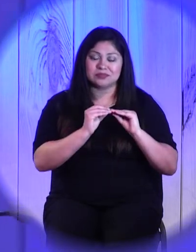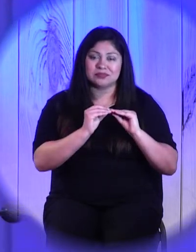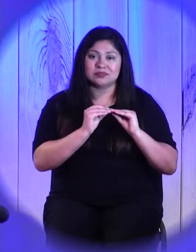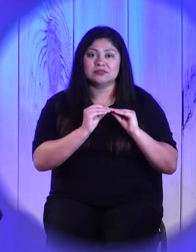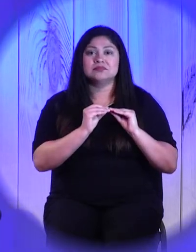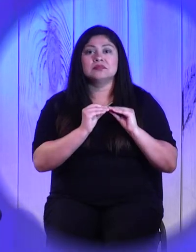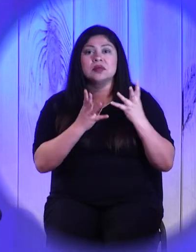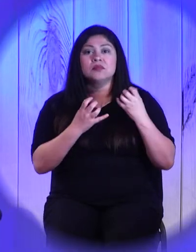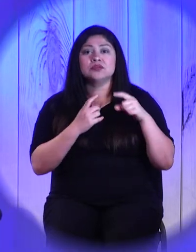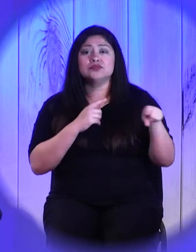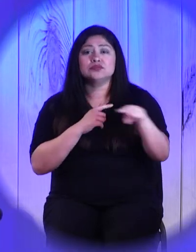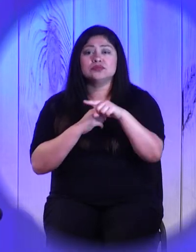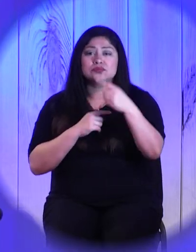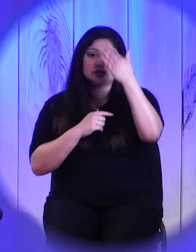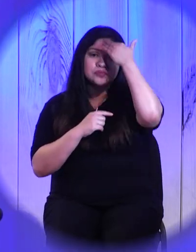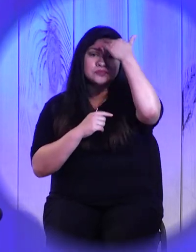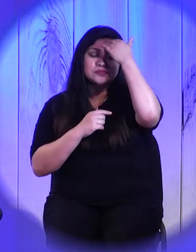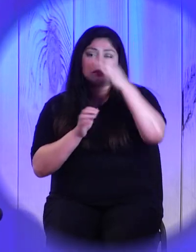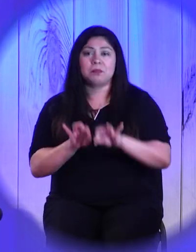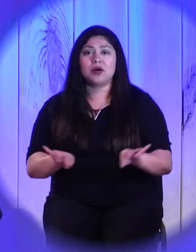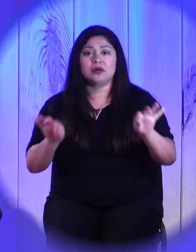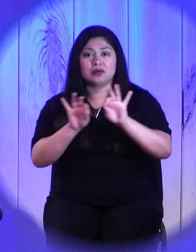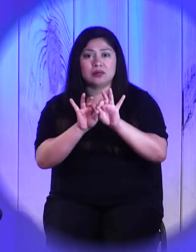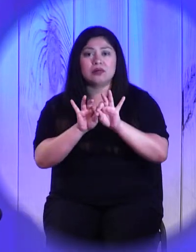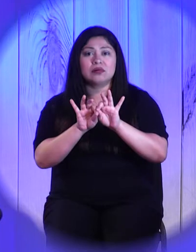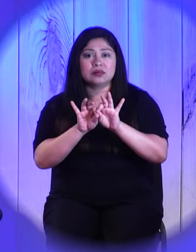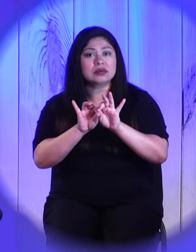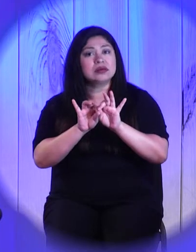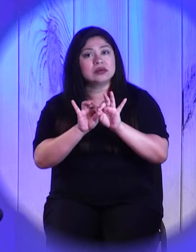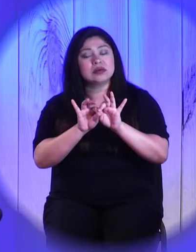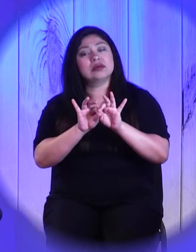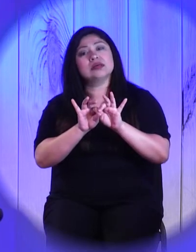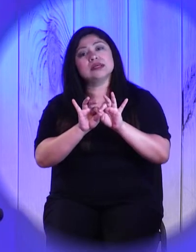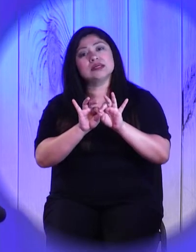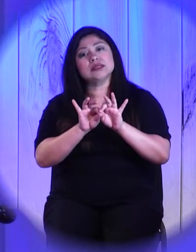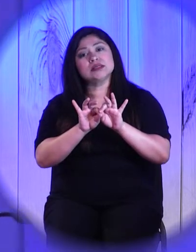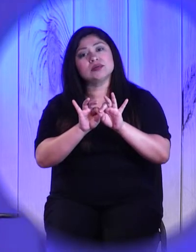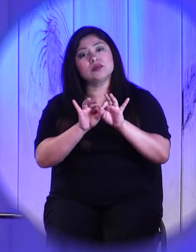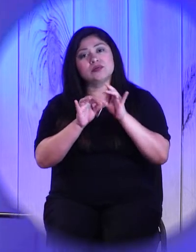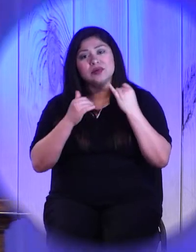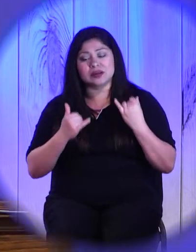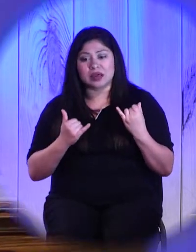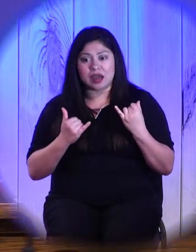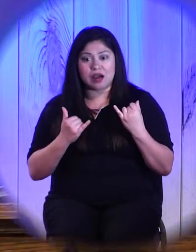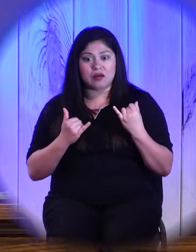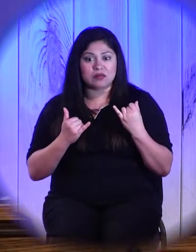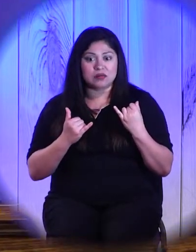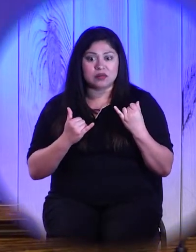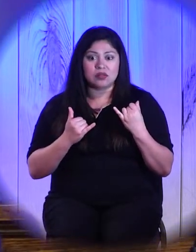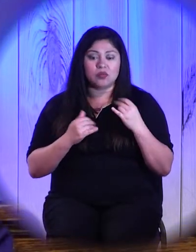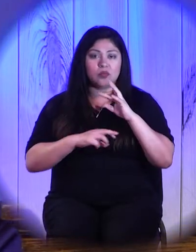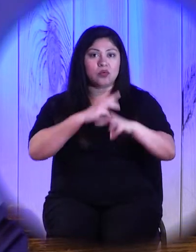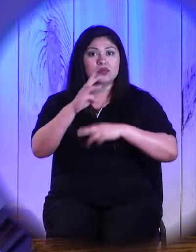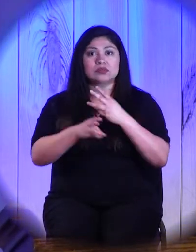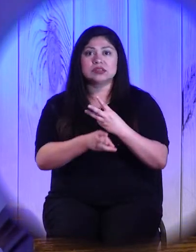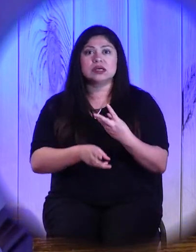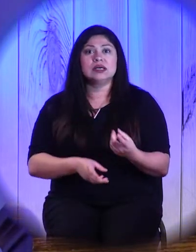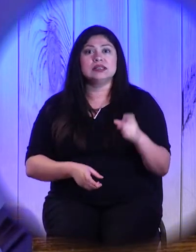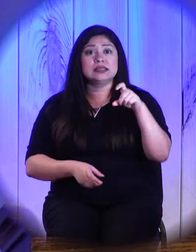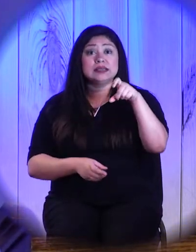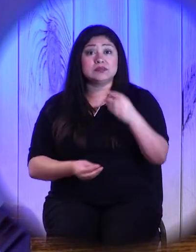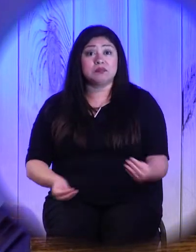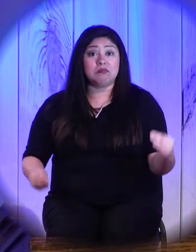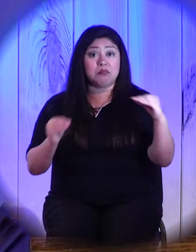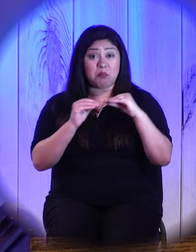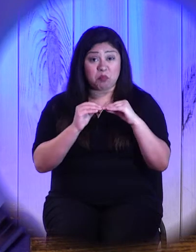know this is important because we find ourselves in a day when really the world has never been in more need of mercy. I don't just